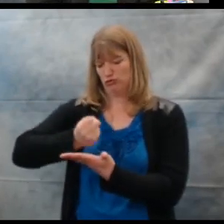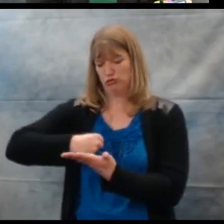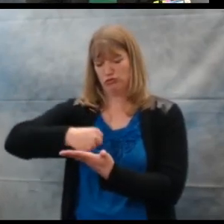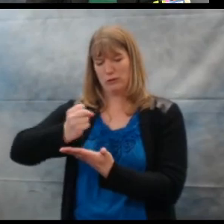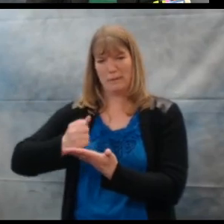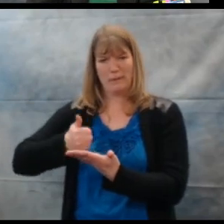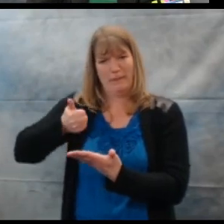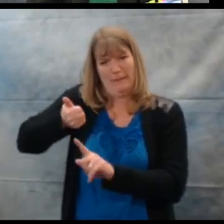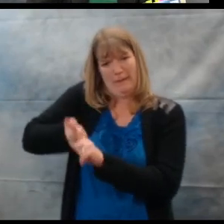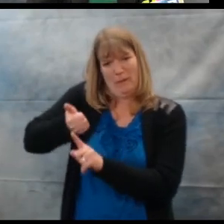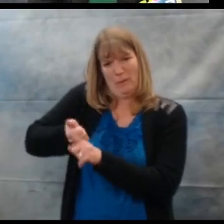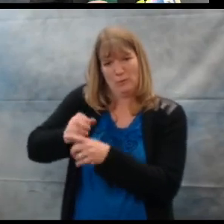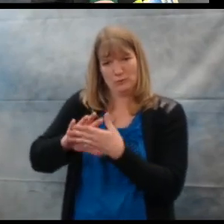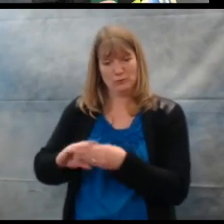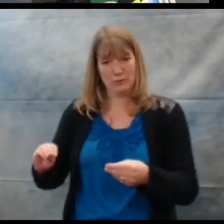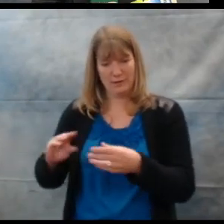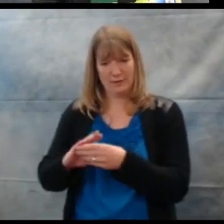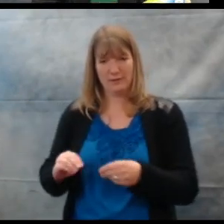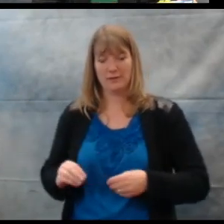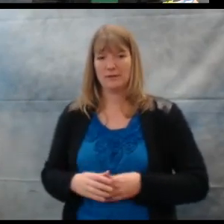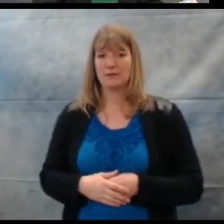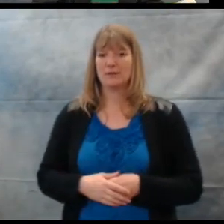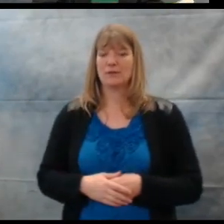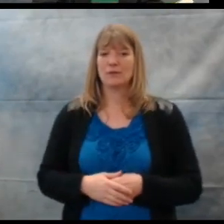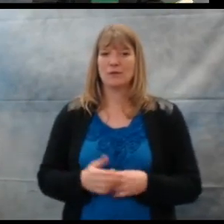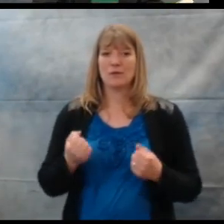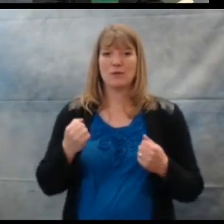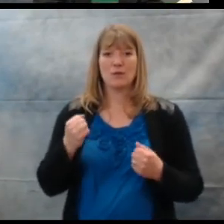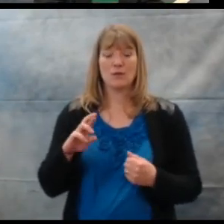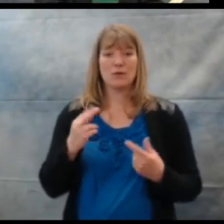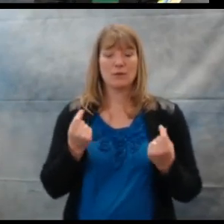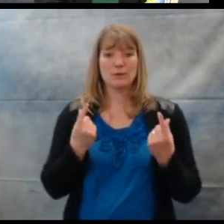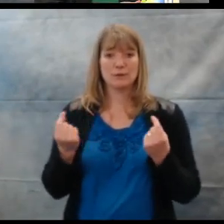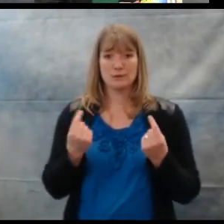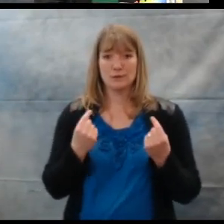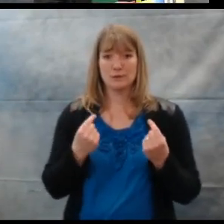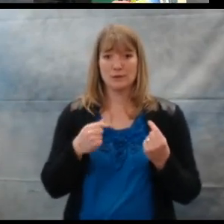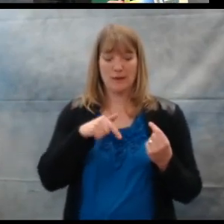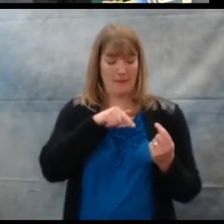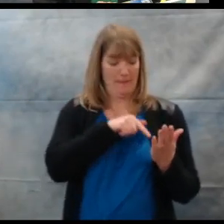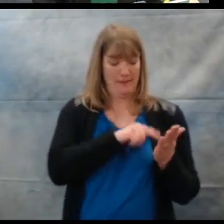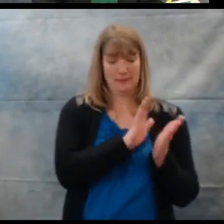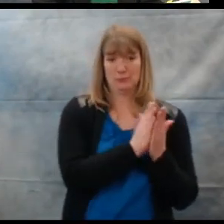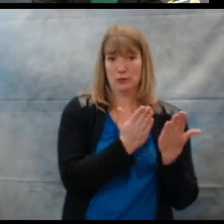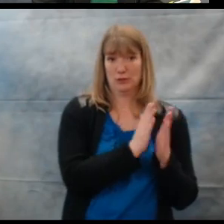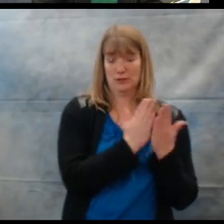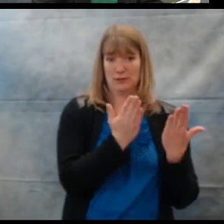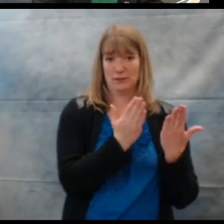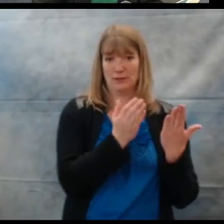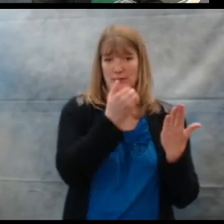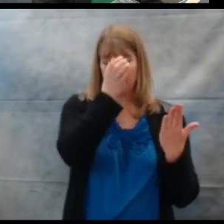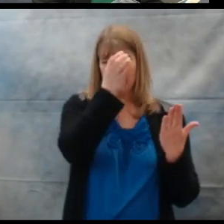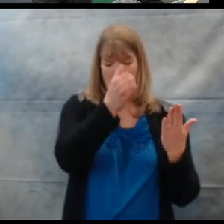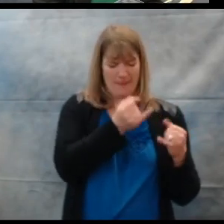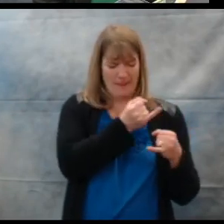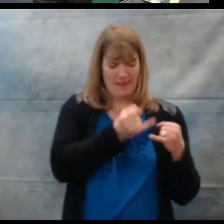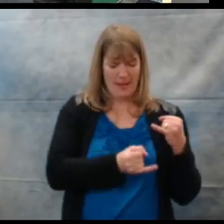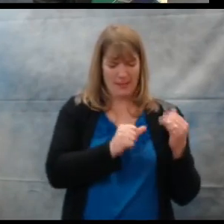scribble their own story. Or you can take the concepts of this book